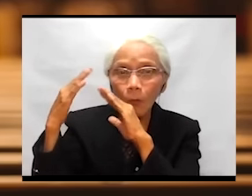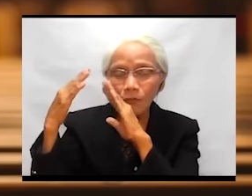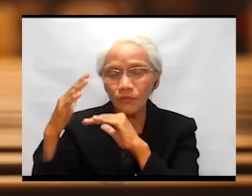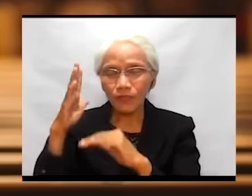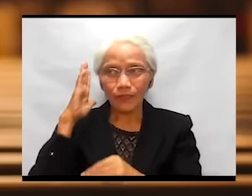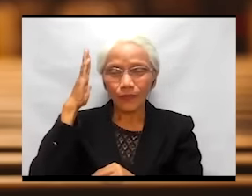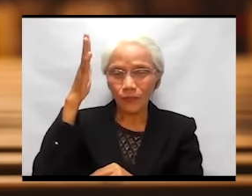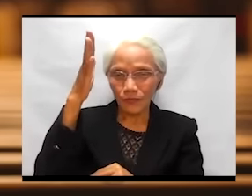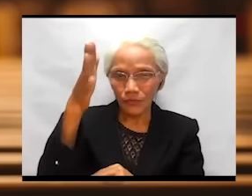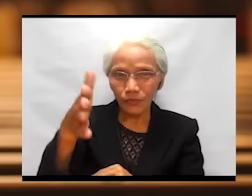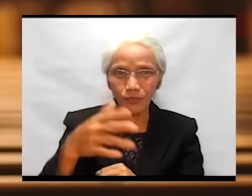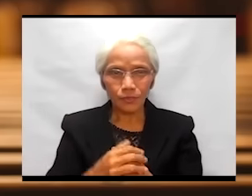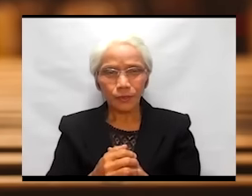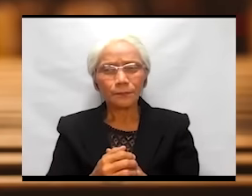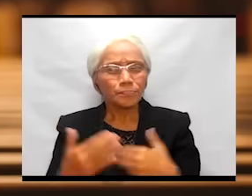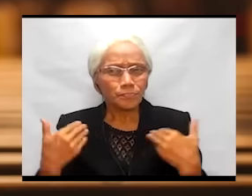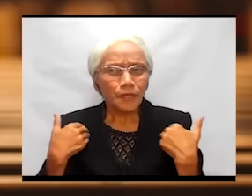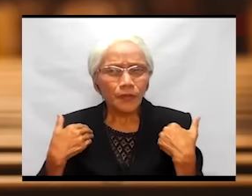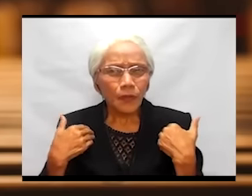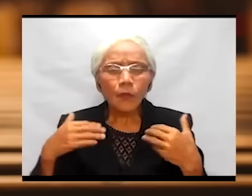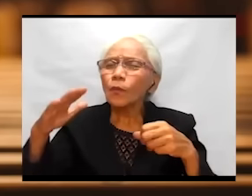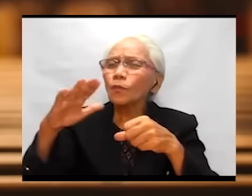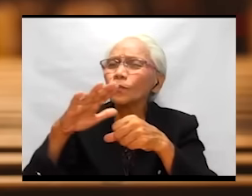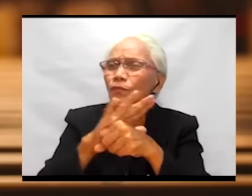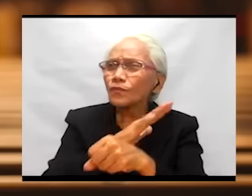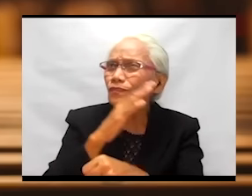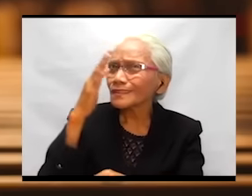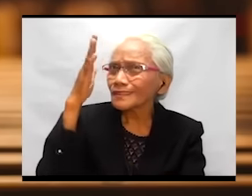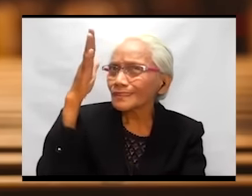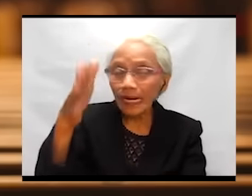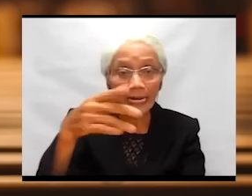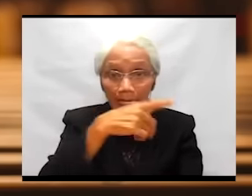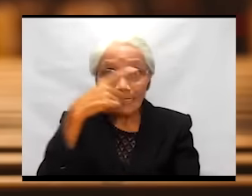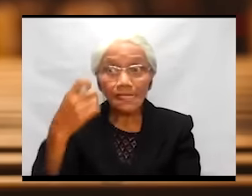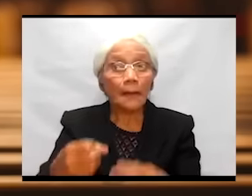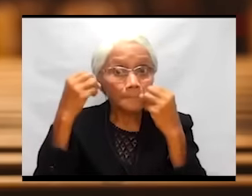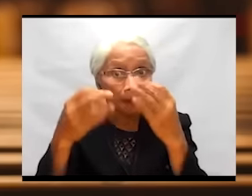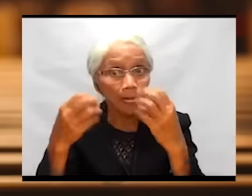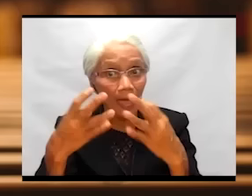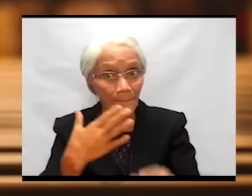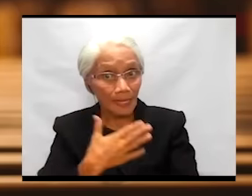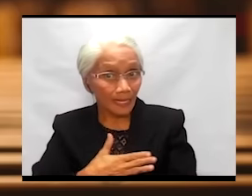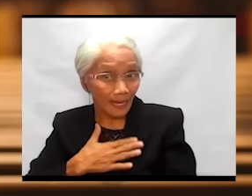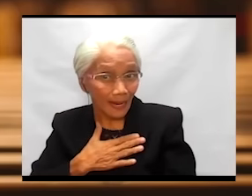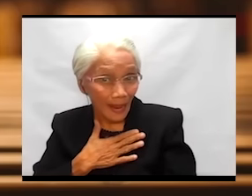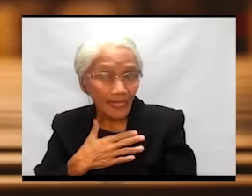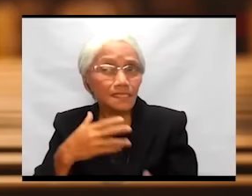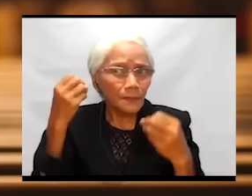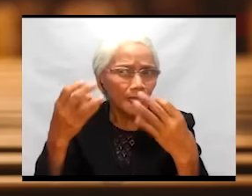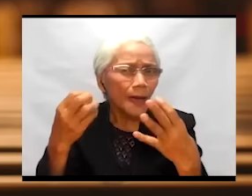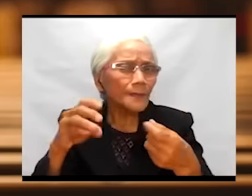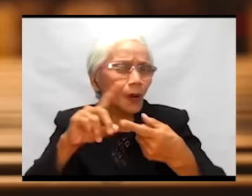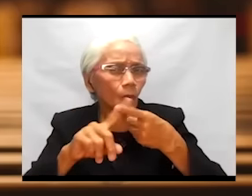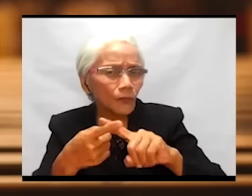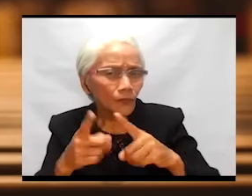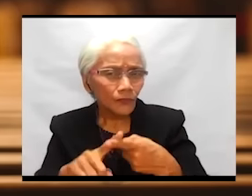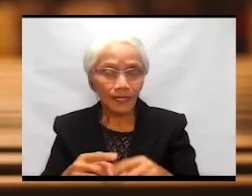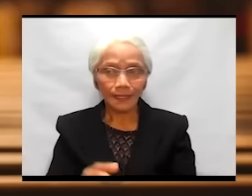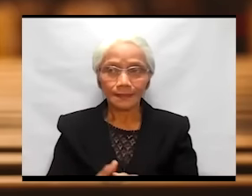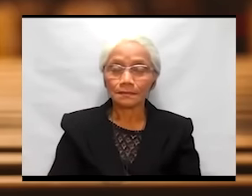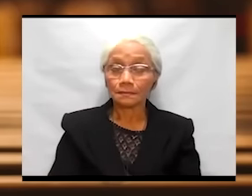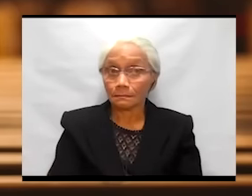a hopeful future. I have a future full of hope kasi ang daming likes, ang daming friends.